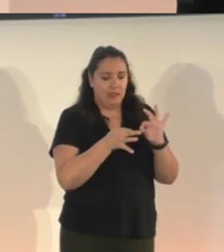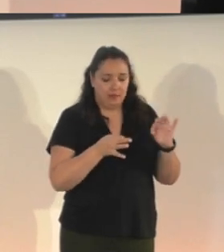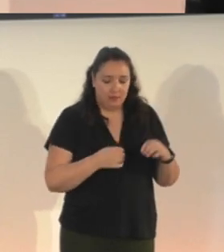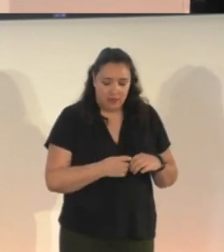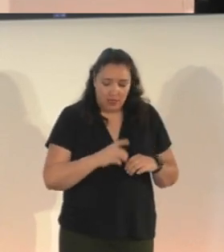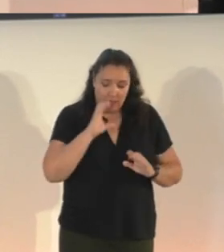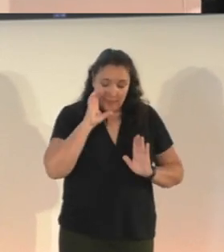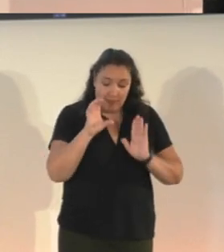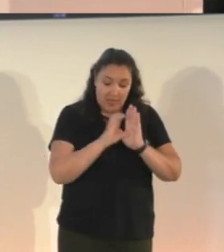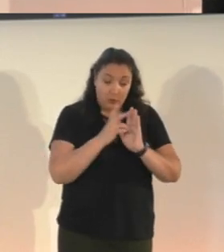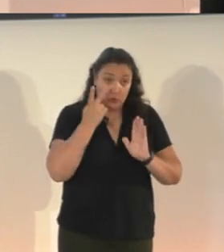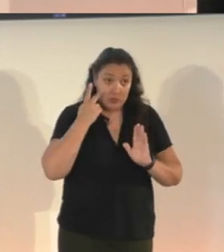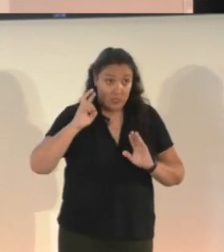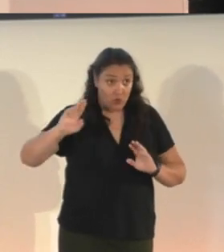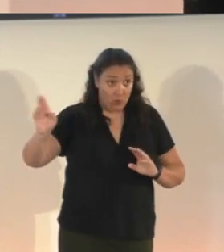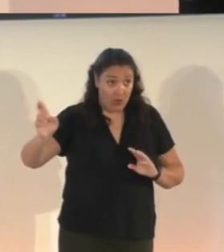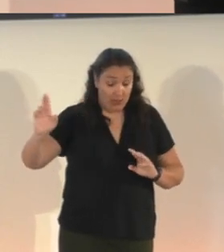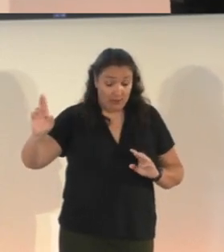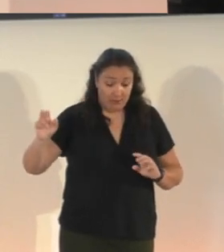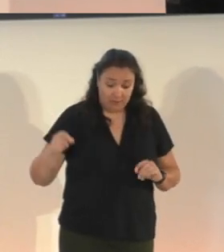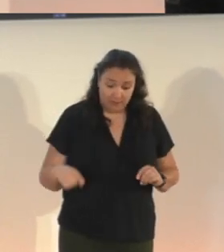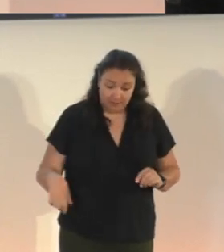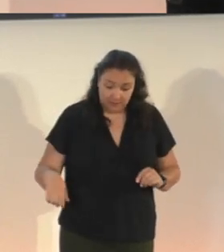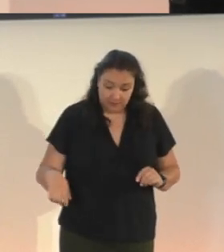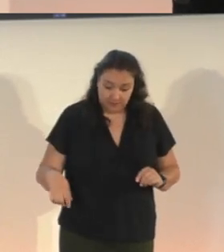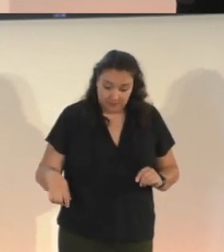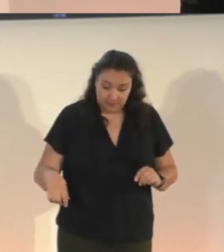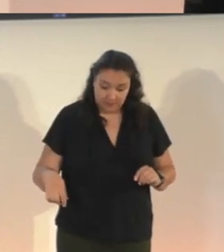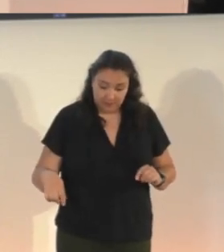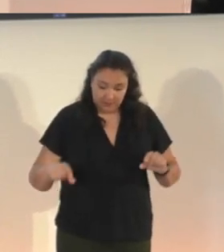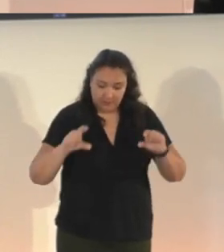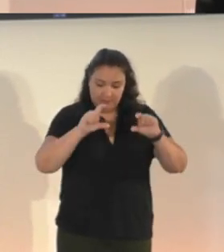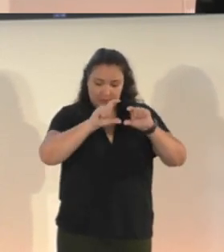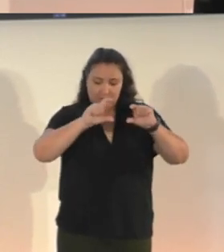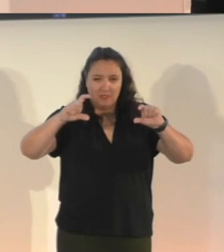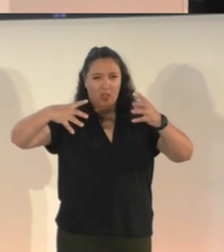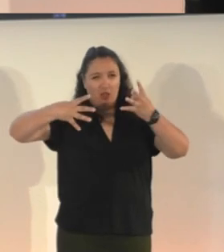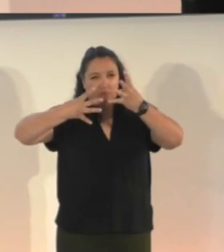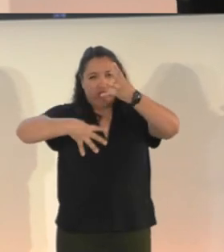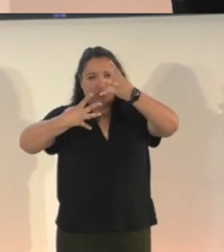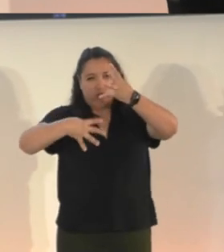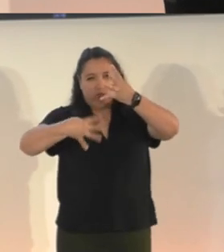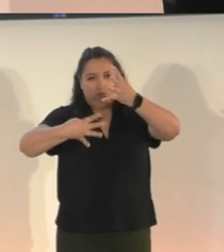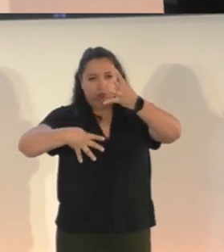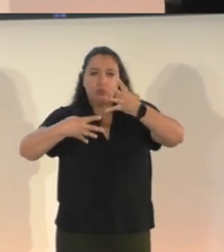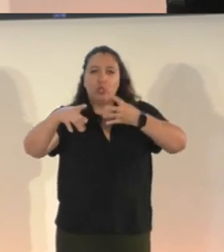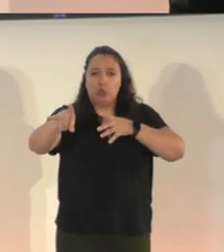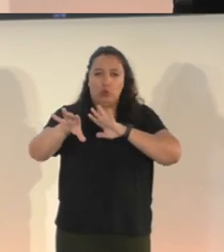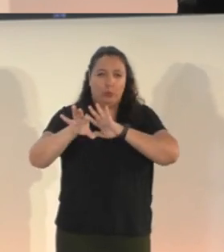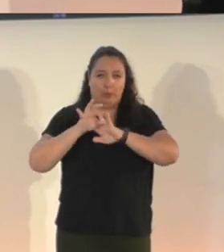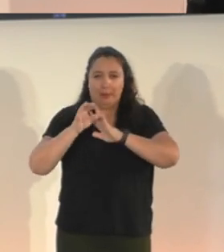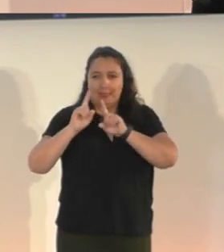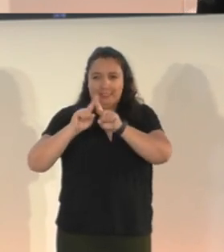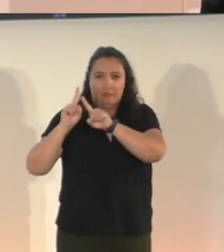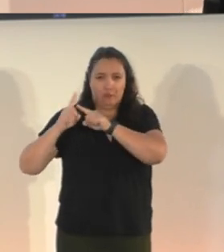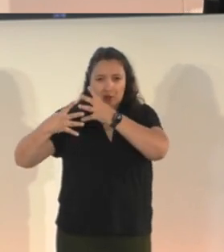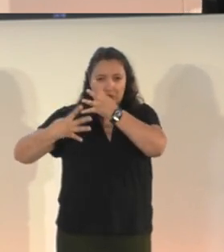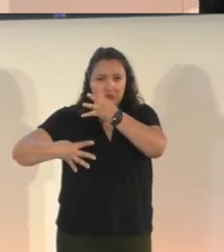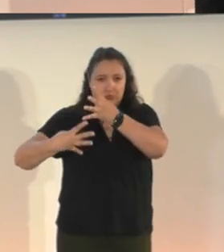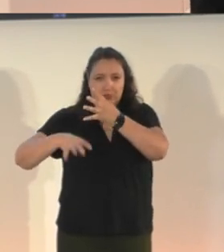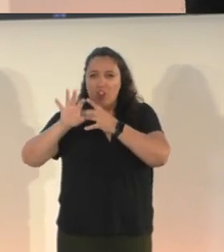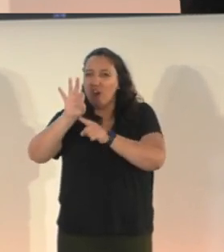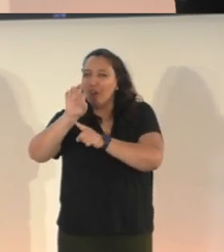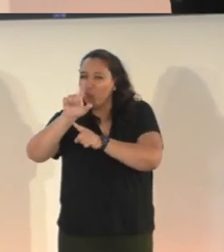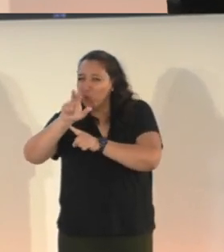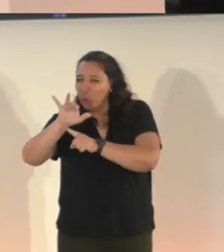on the right here, there's a fluid dispenser where you can select different fluids. And it's